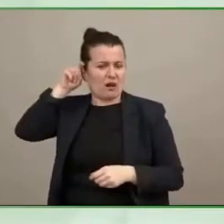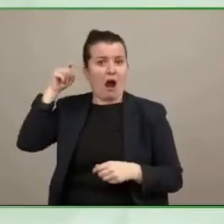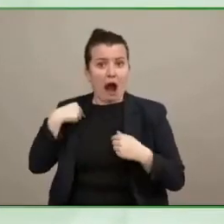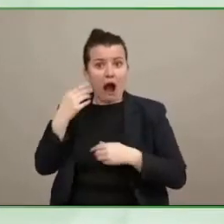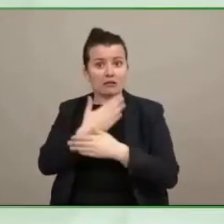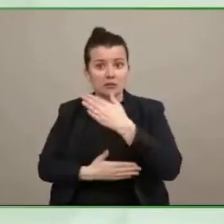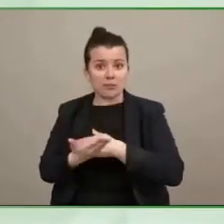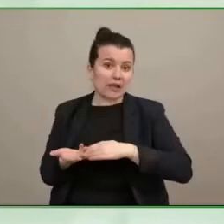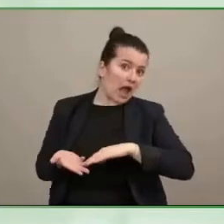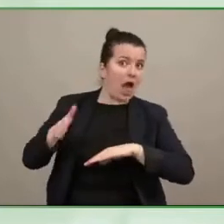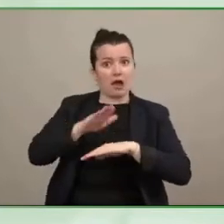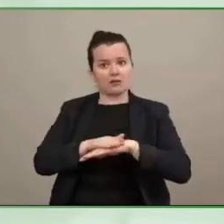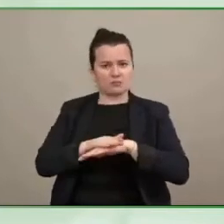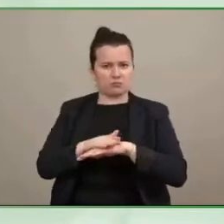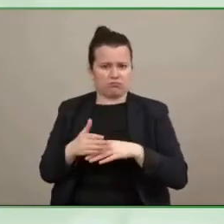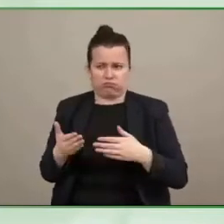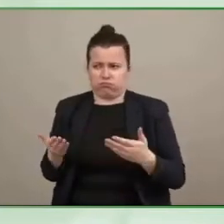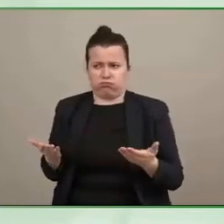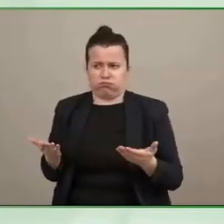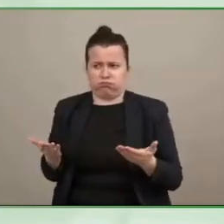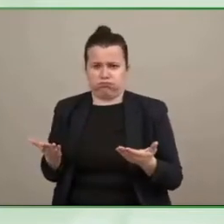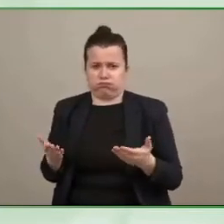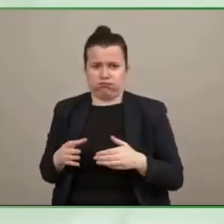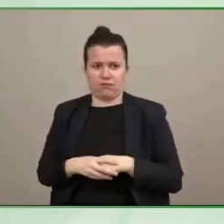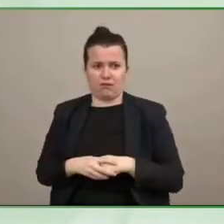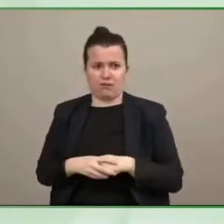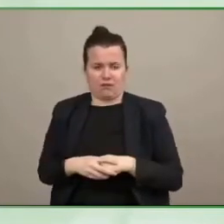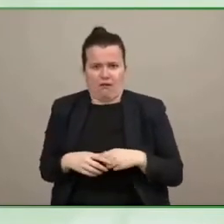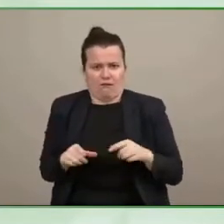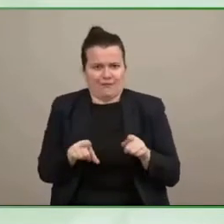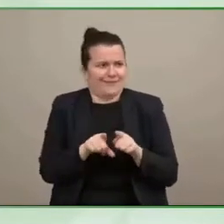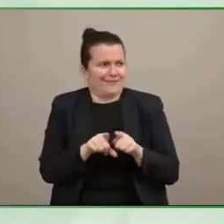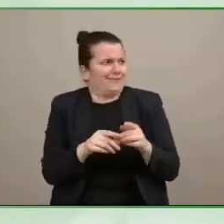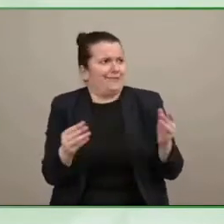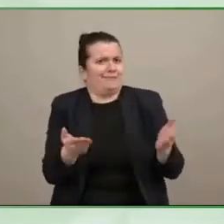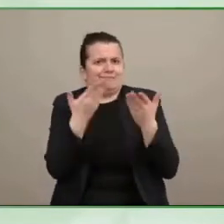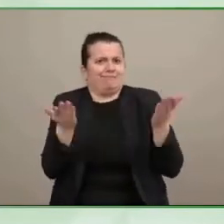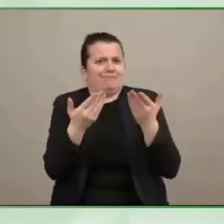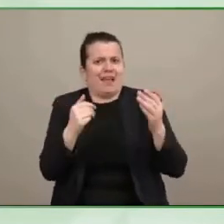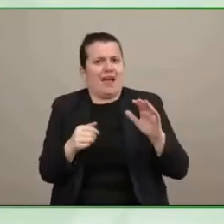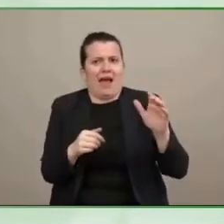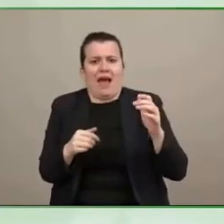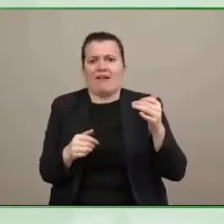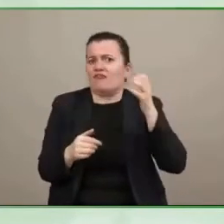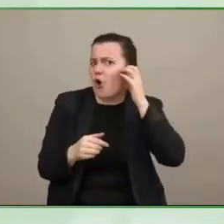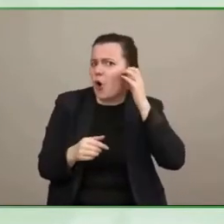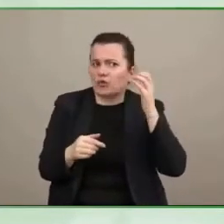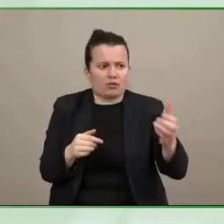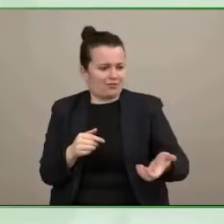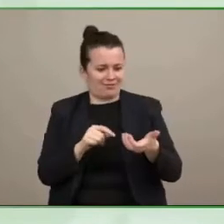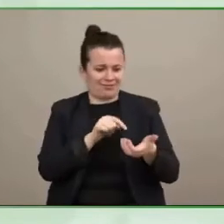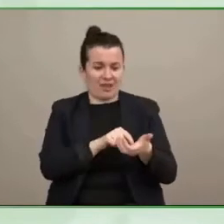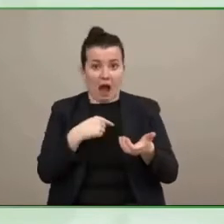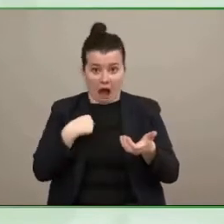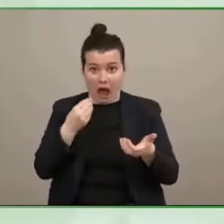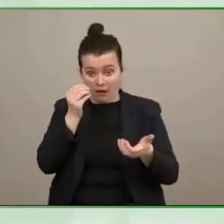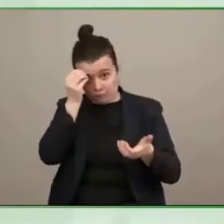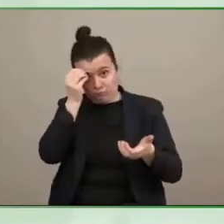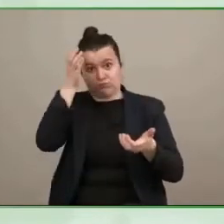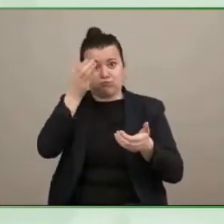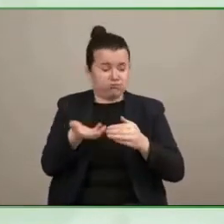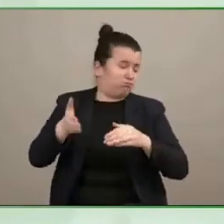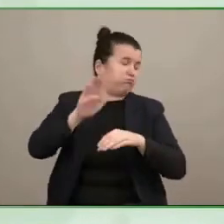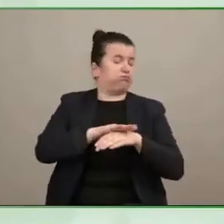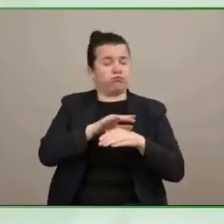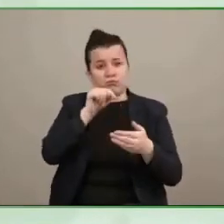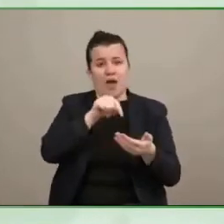more than i have a cell phone and i'm not an expert about my cell phone and i have been to way too many um meetings with